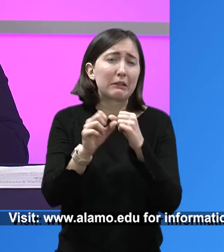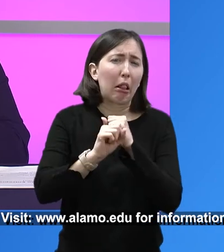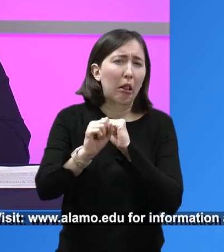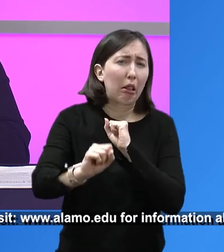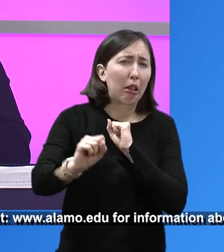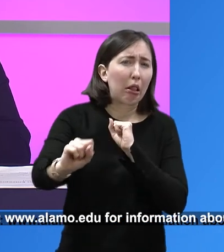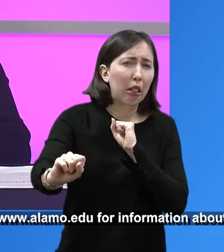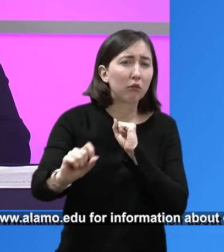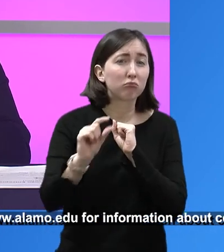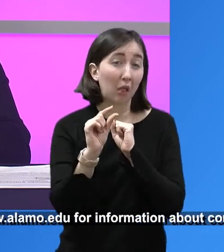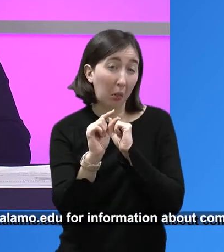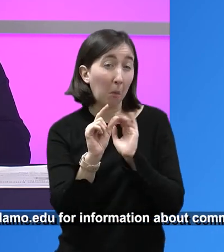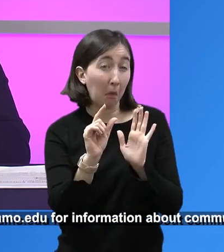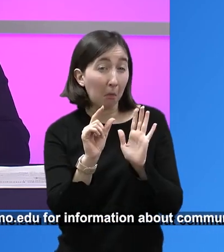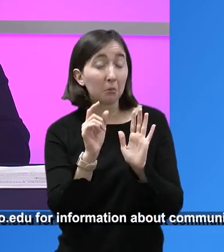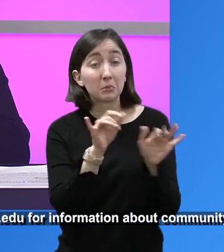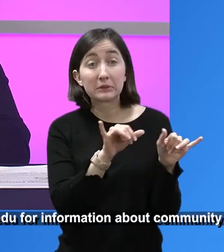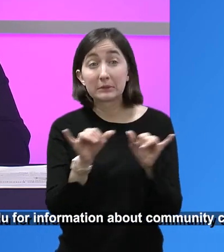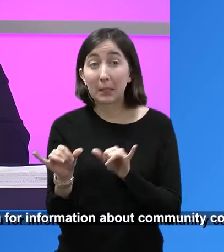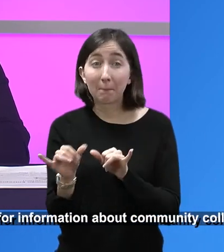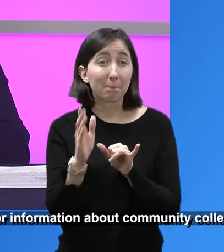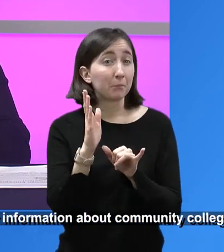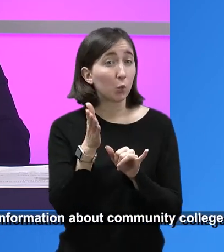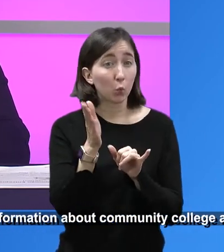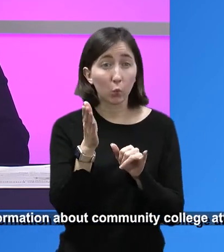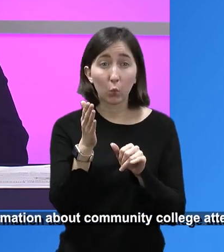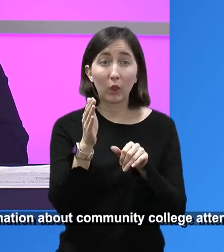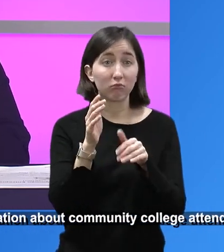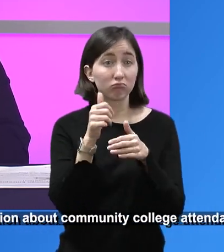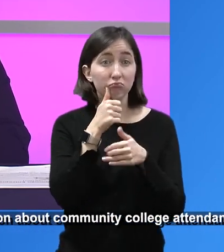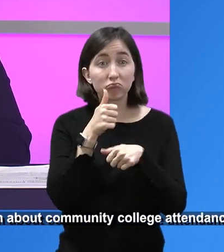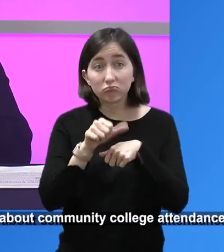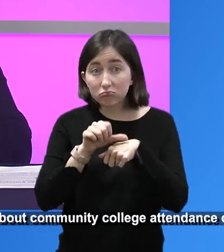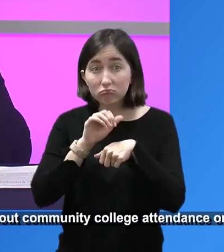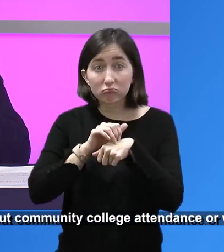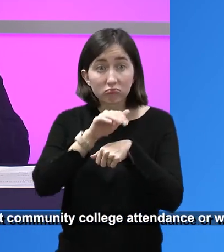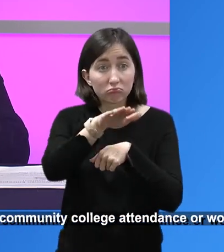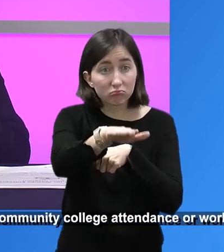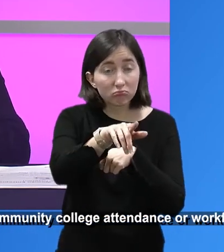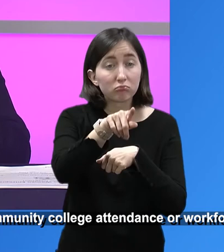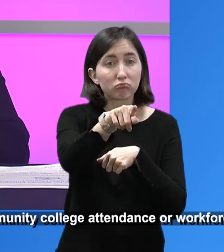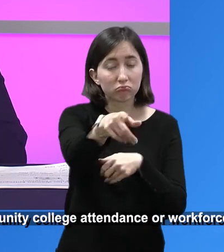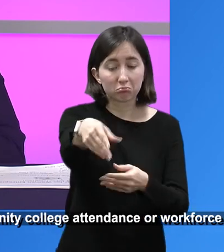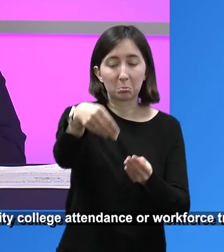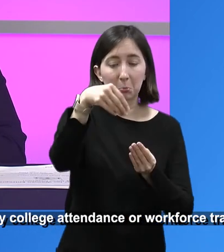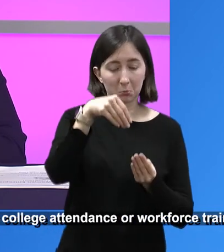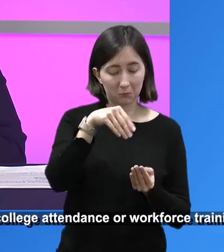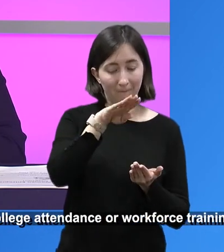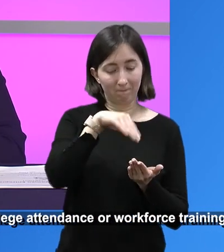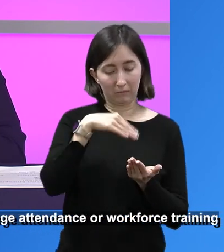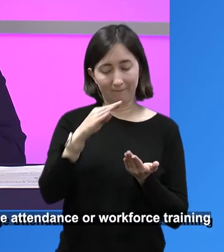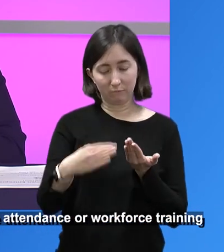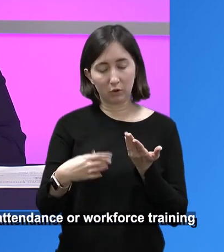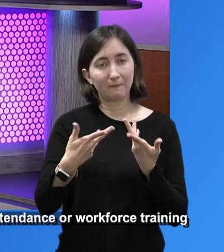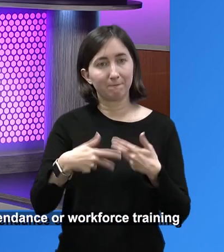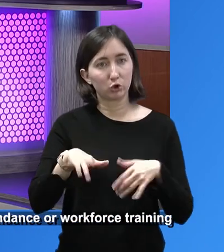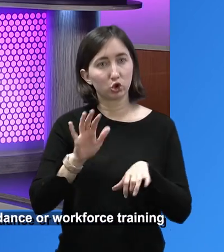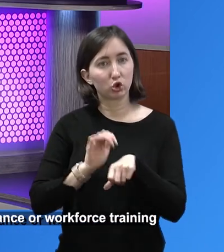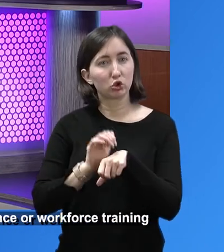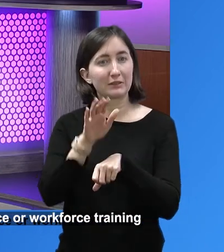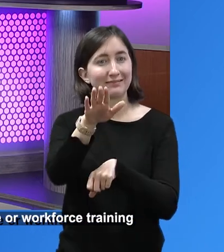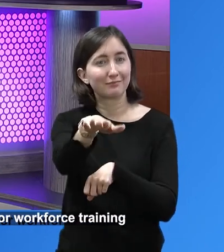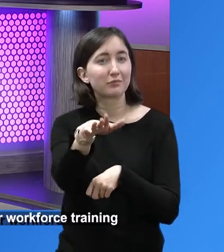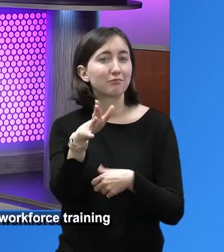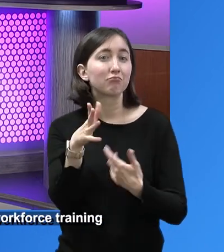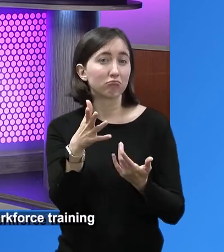longer, but it's just the same. We will review that application and actually enter it onto the, to our website. So we